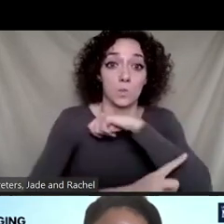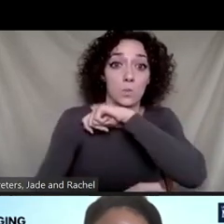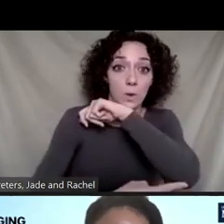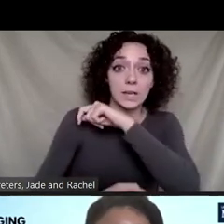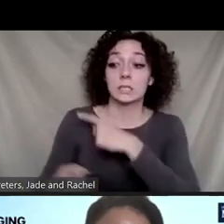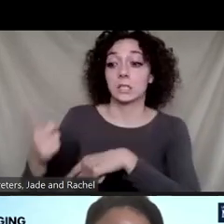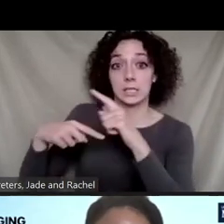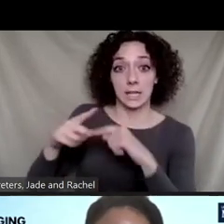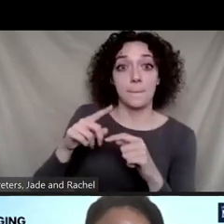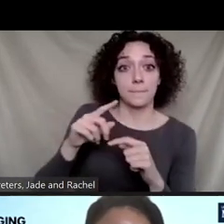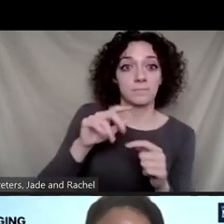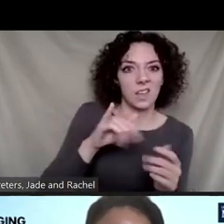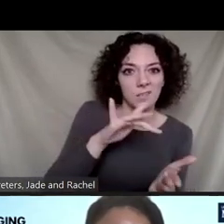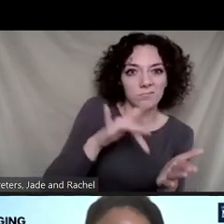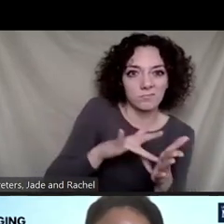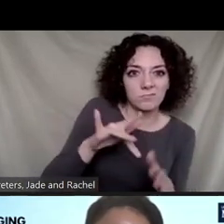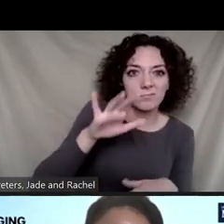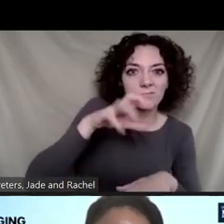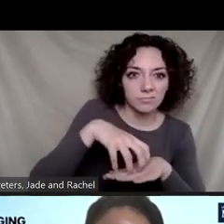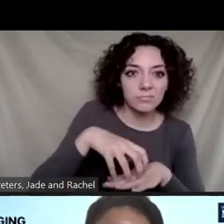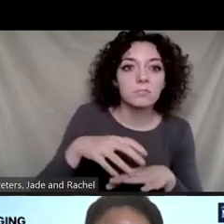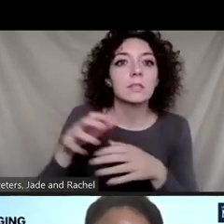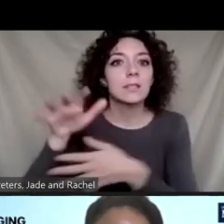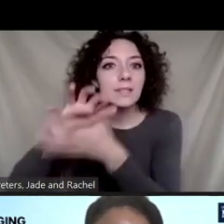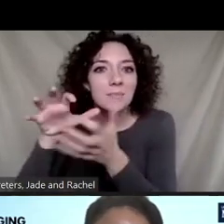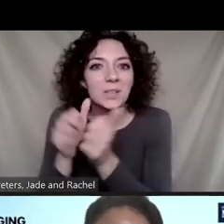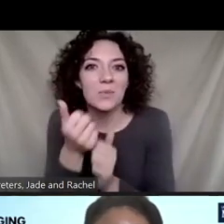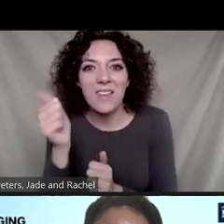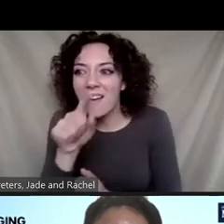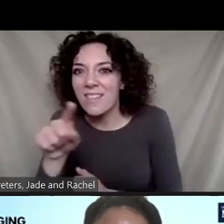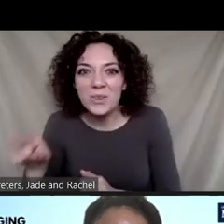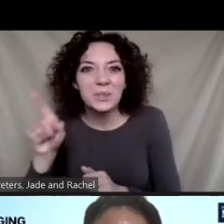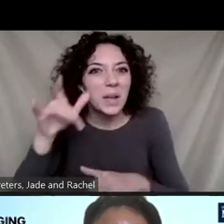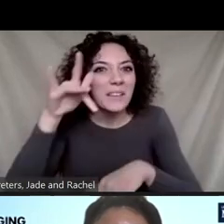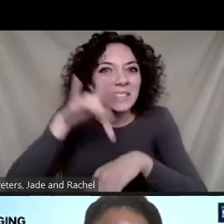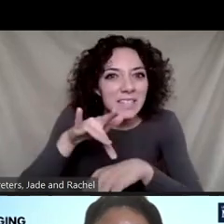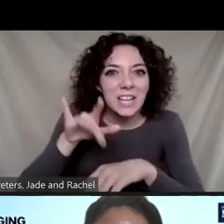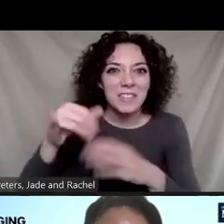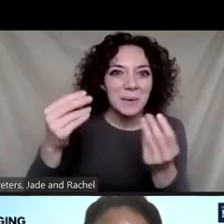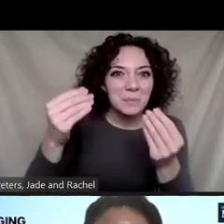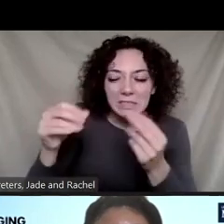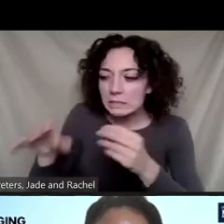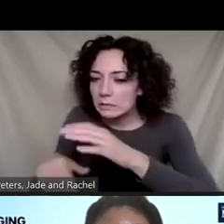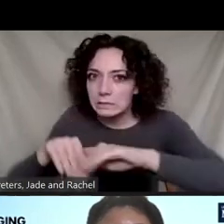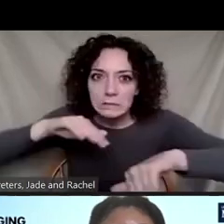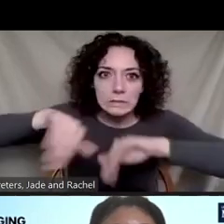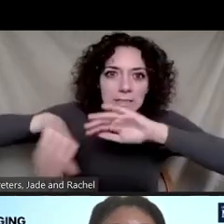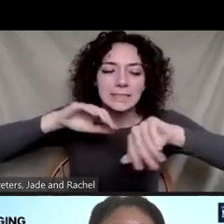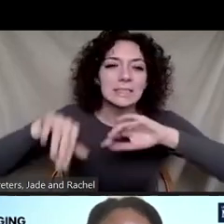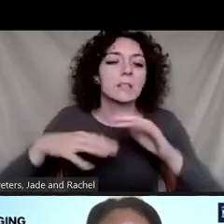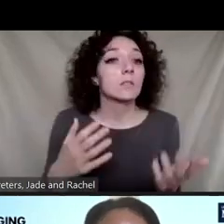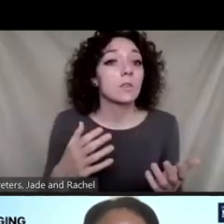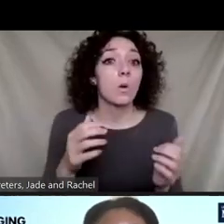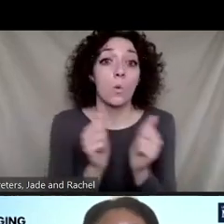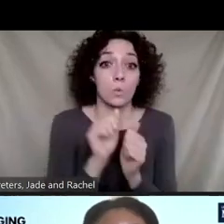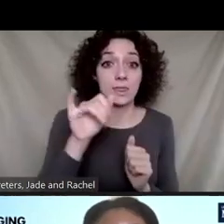they are in a mix with others. Dr. they have to touch the material and then segregated them. Dr. However, in the case of these zero